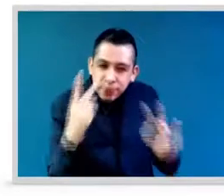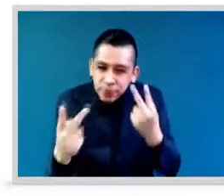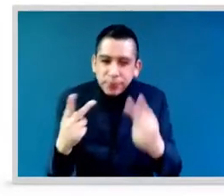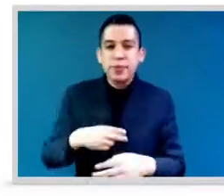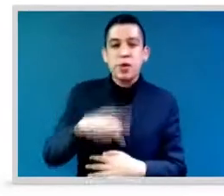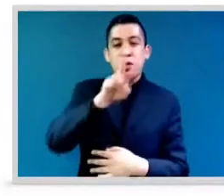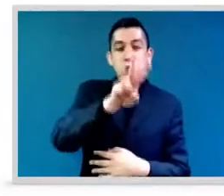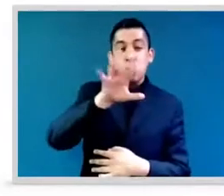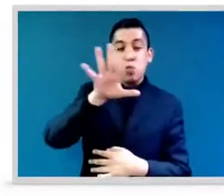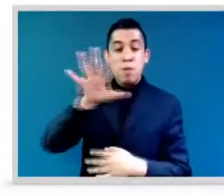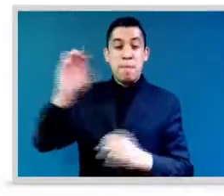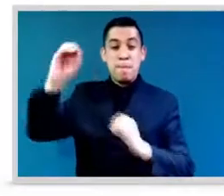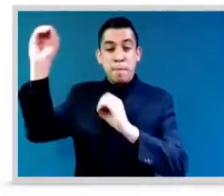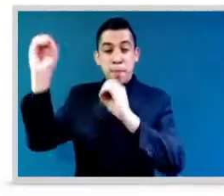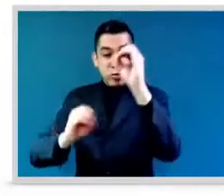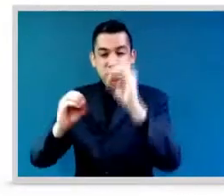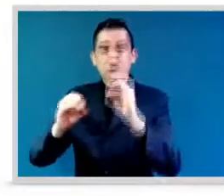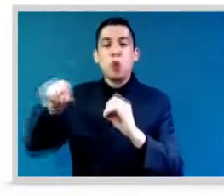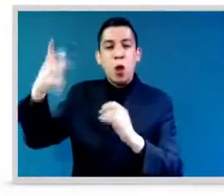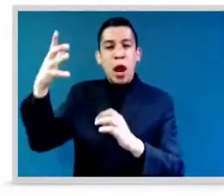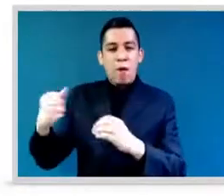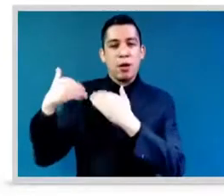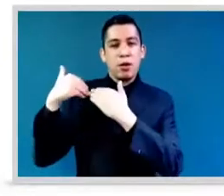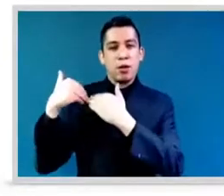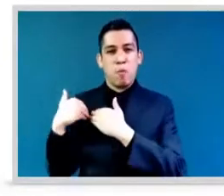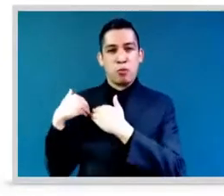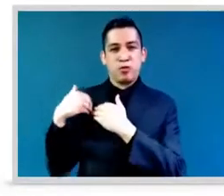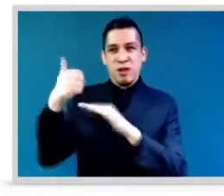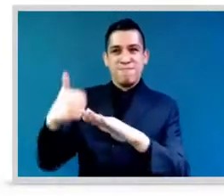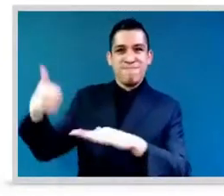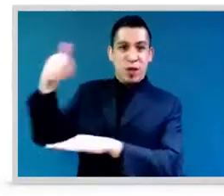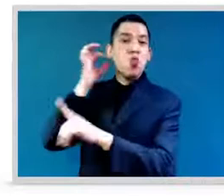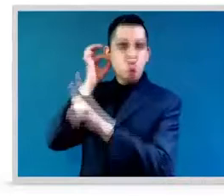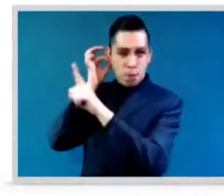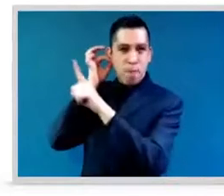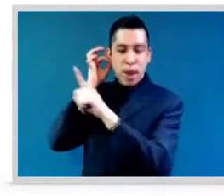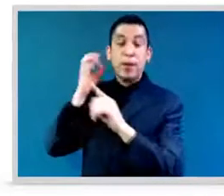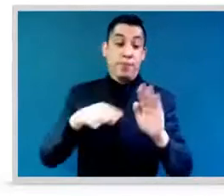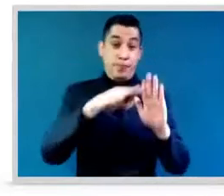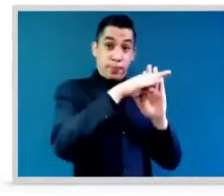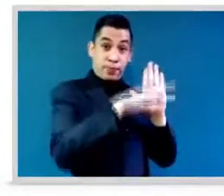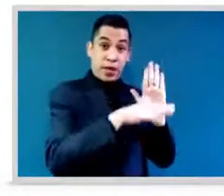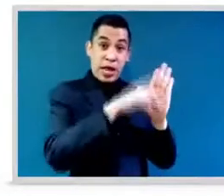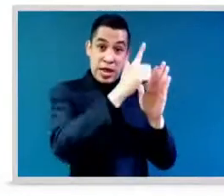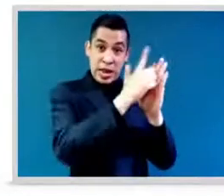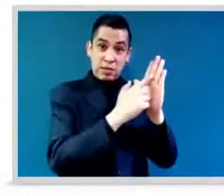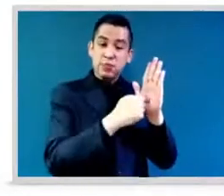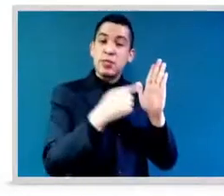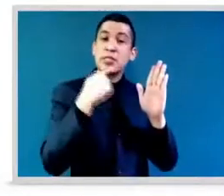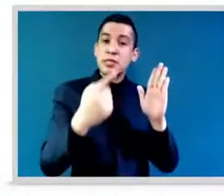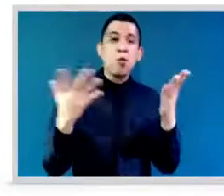quotas be mandatory? As Helen writes, what should we do about quotas? Thank you.